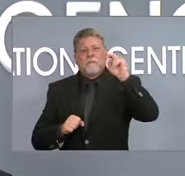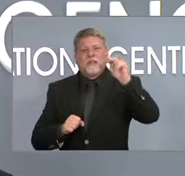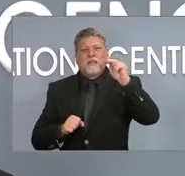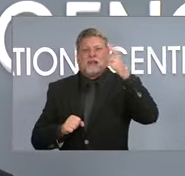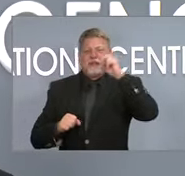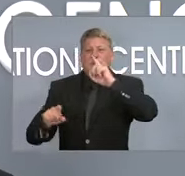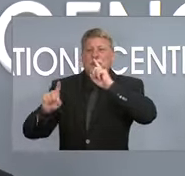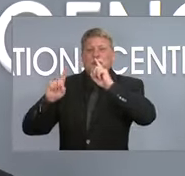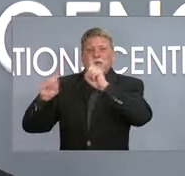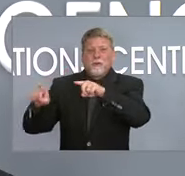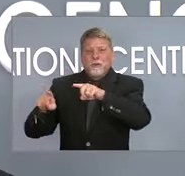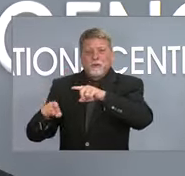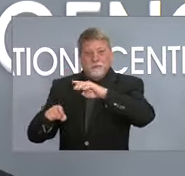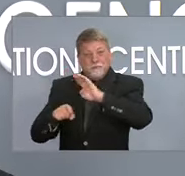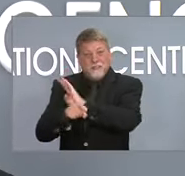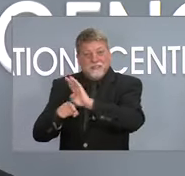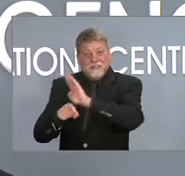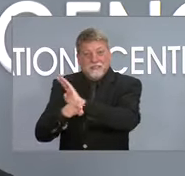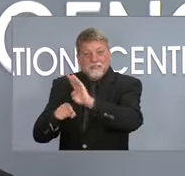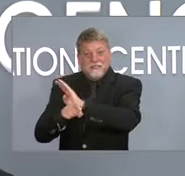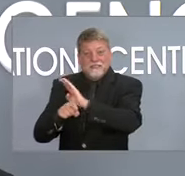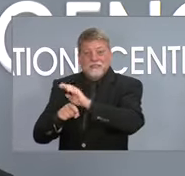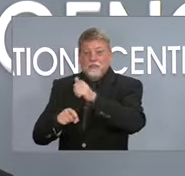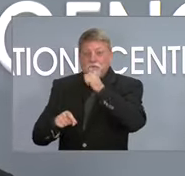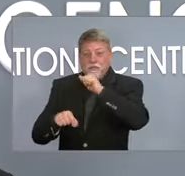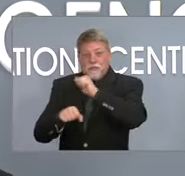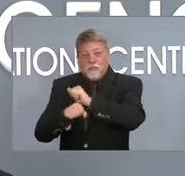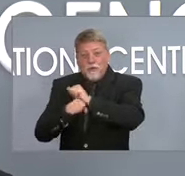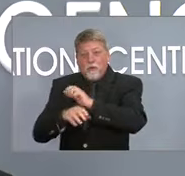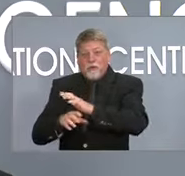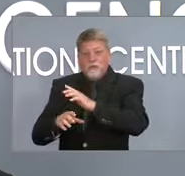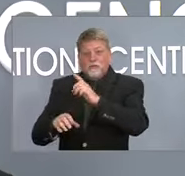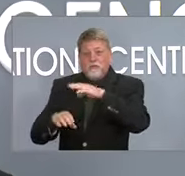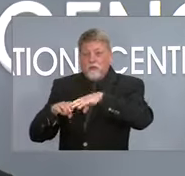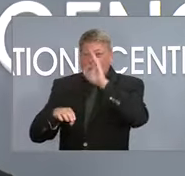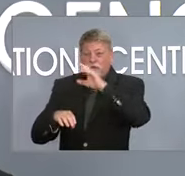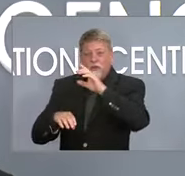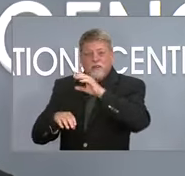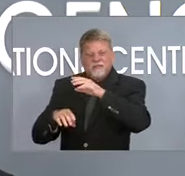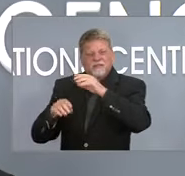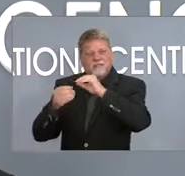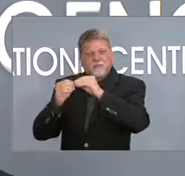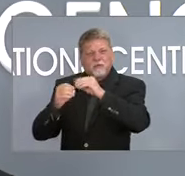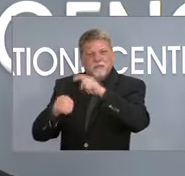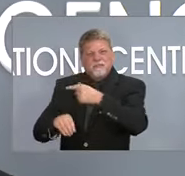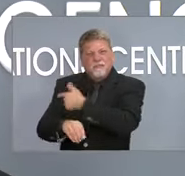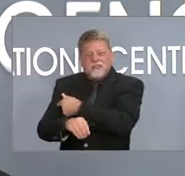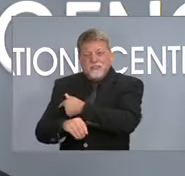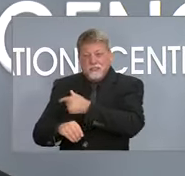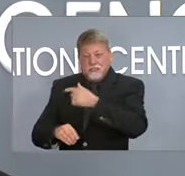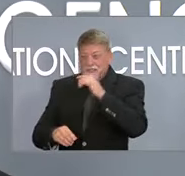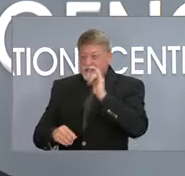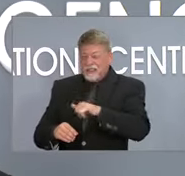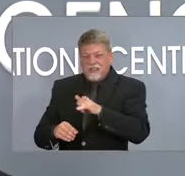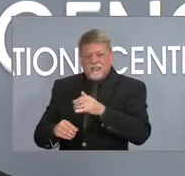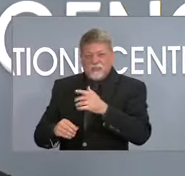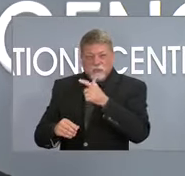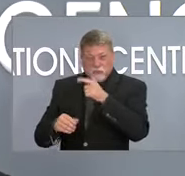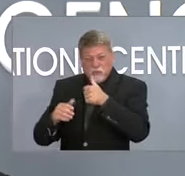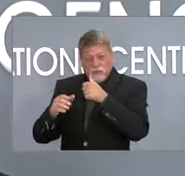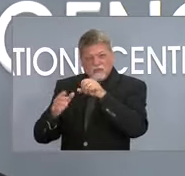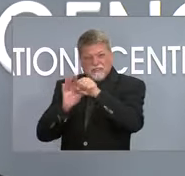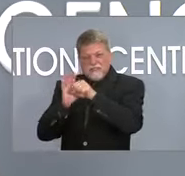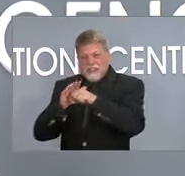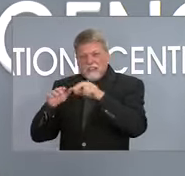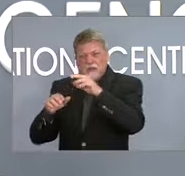also include like local government? And what's, what's the state's role here? Is it just under labor to, to deal with